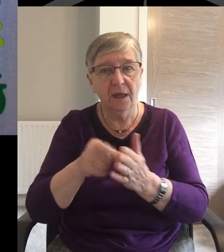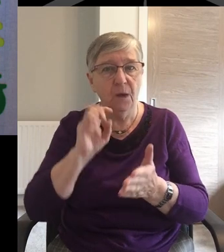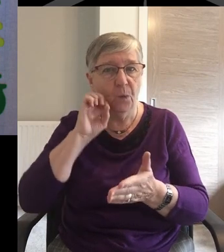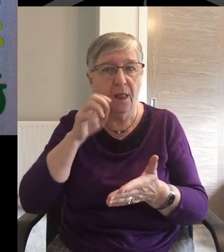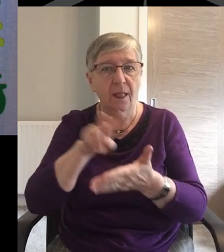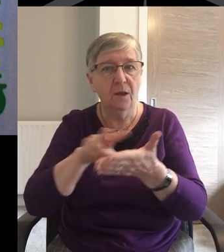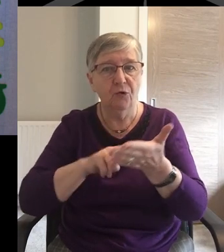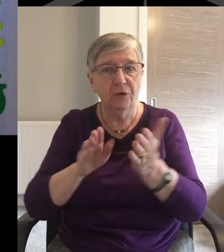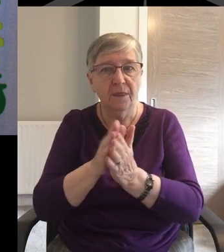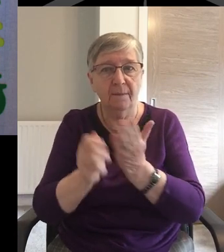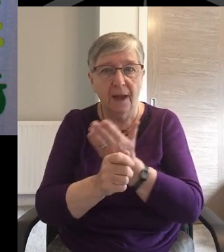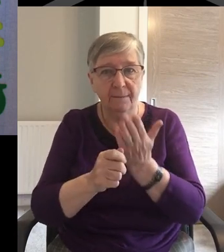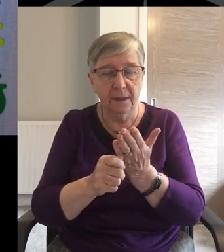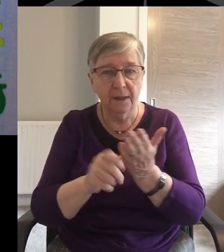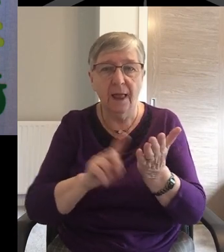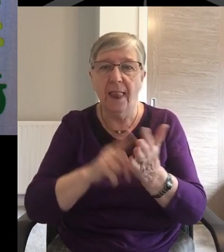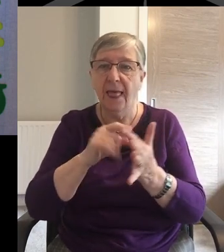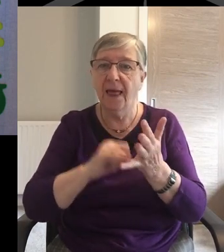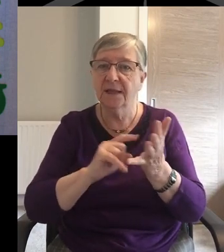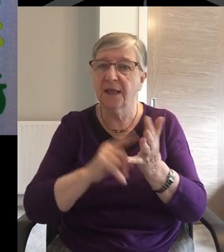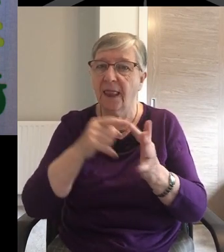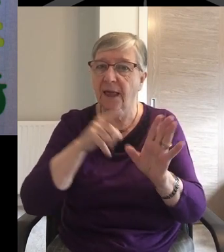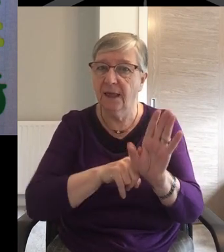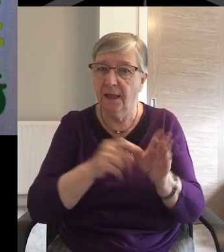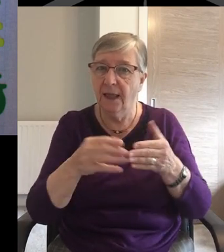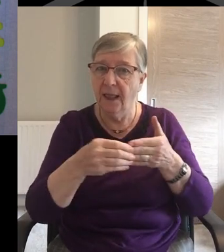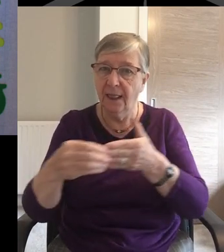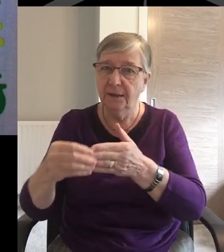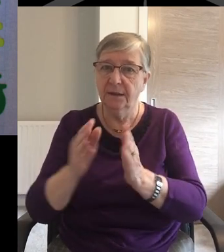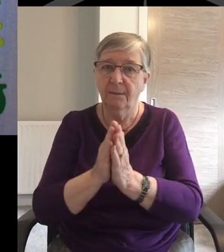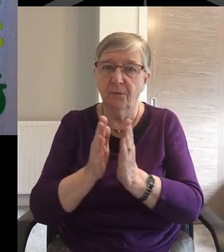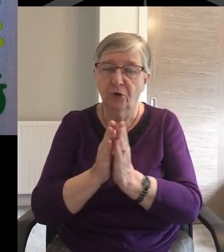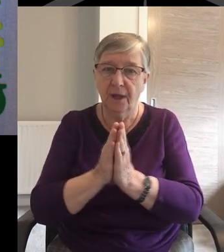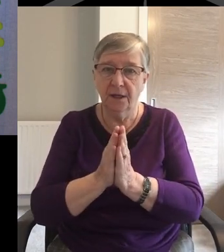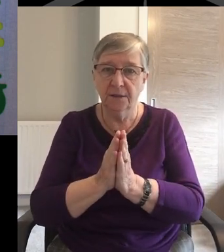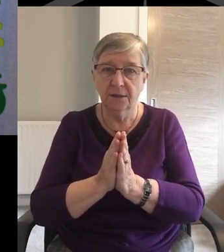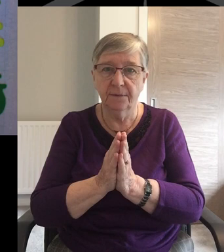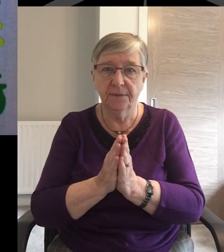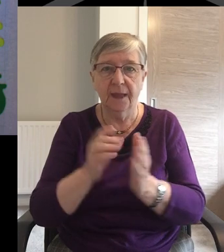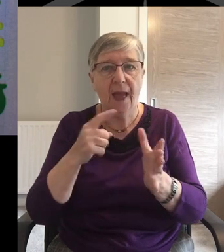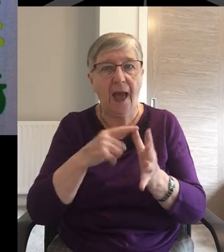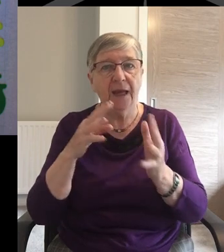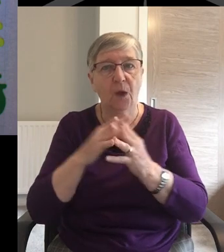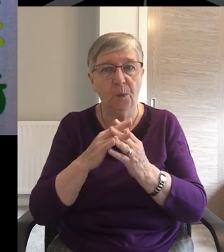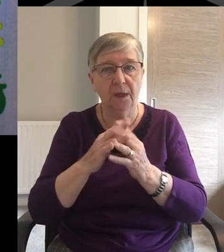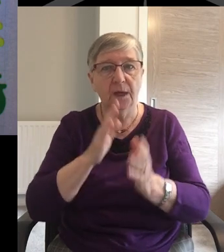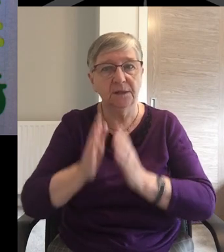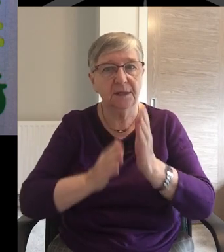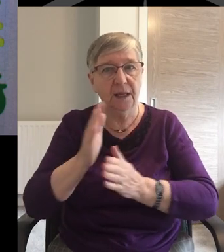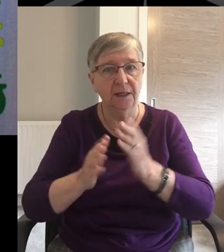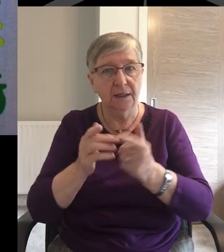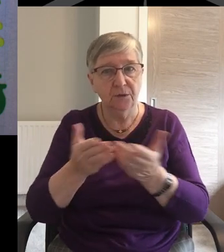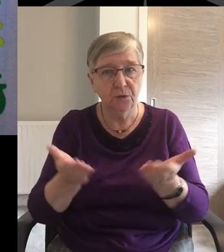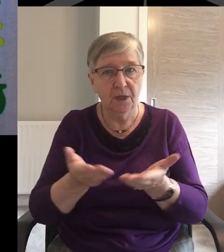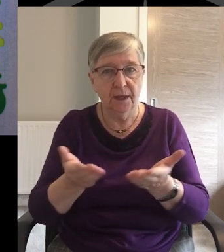by Leslie Ogilvie who'll be leading our prayers for others, by Anna Weir who's doing the signing,